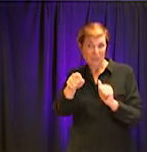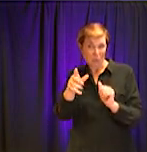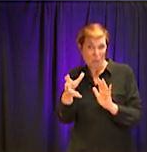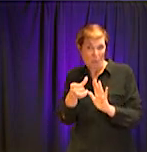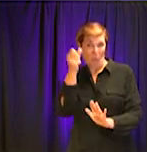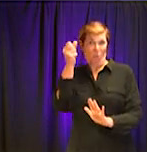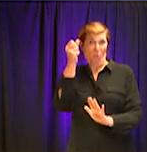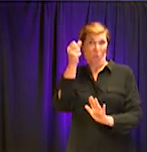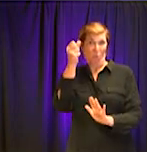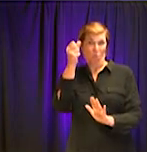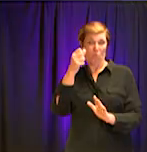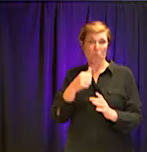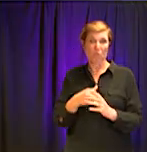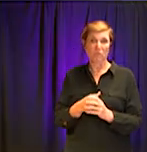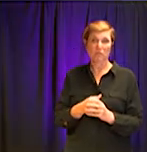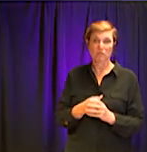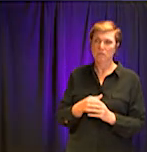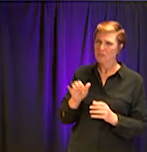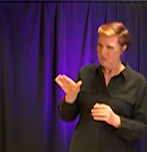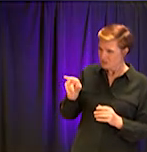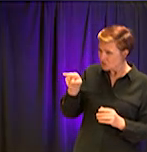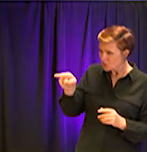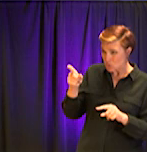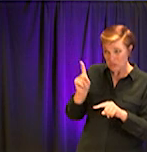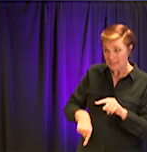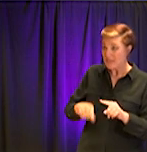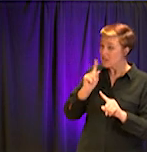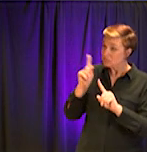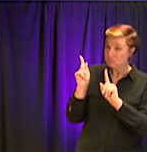You don't have the authority to mandate that?